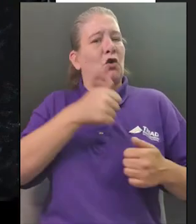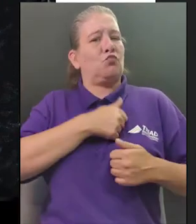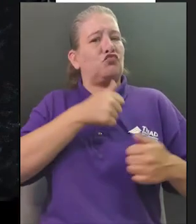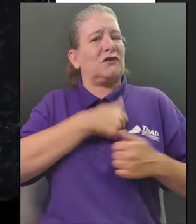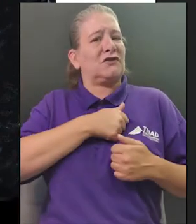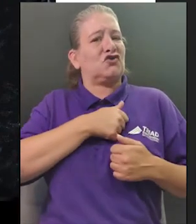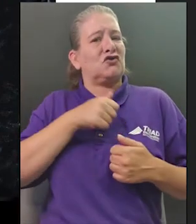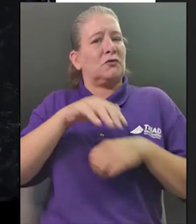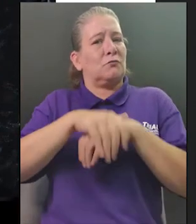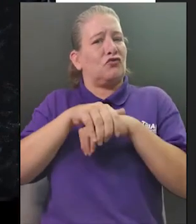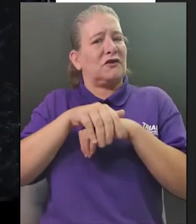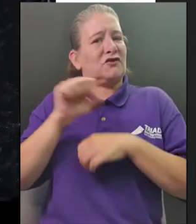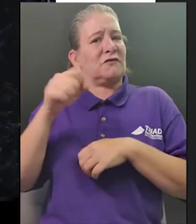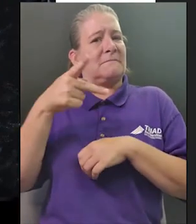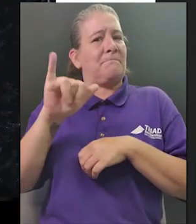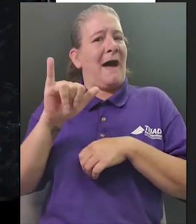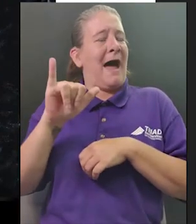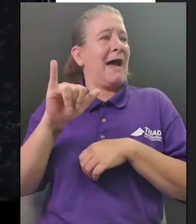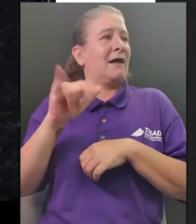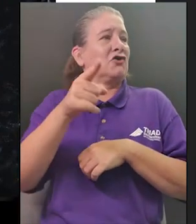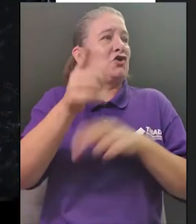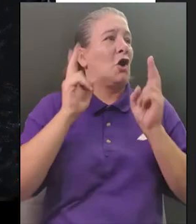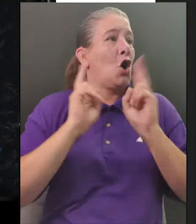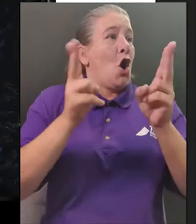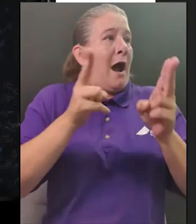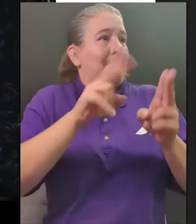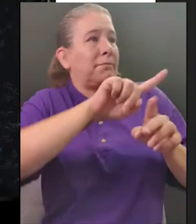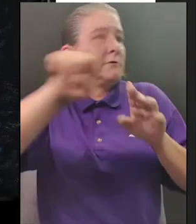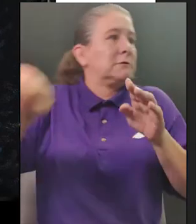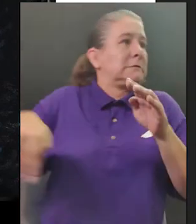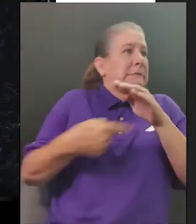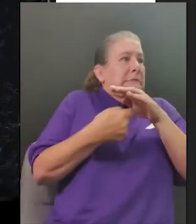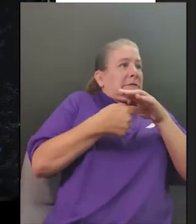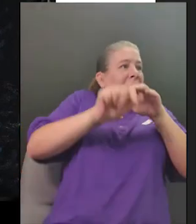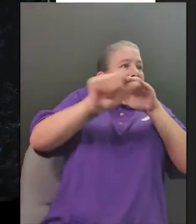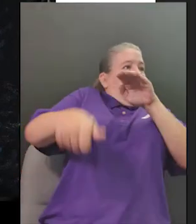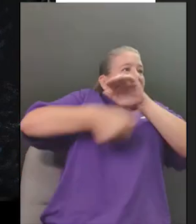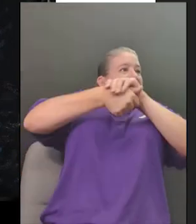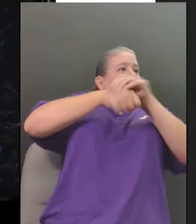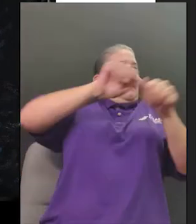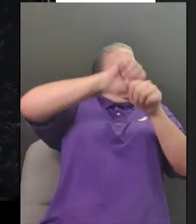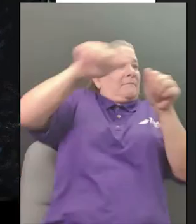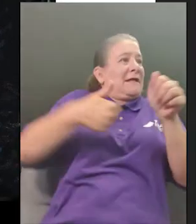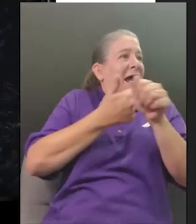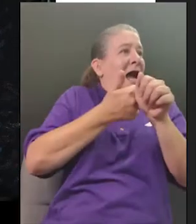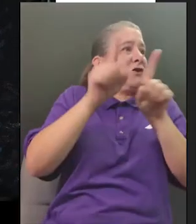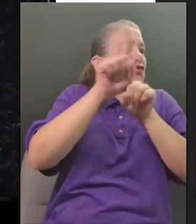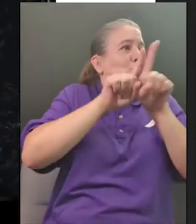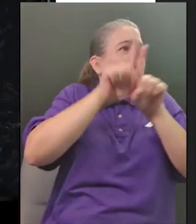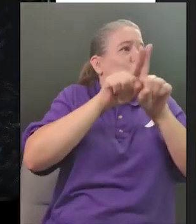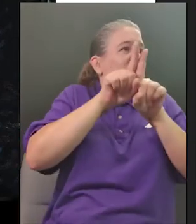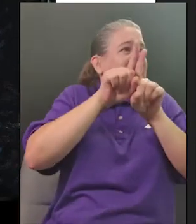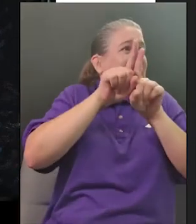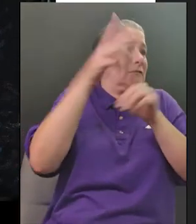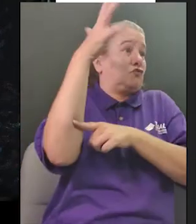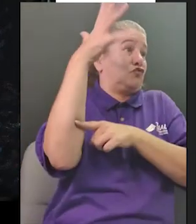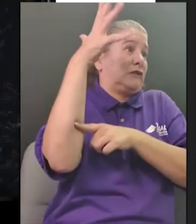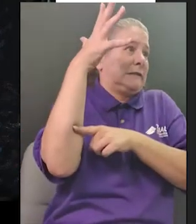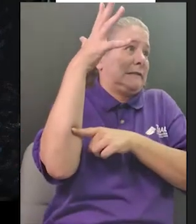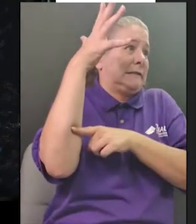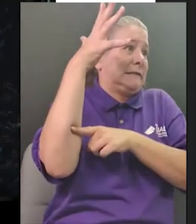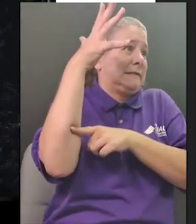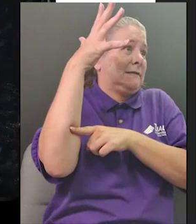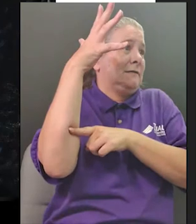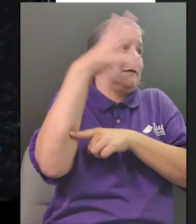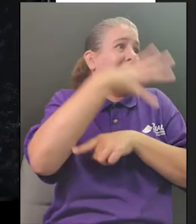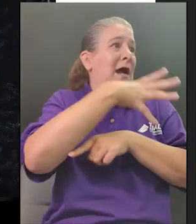slid off the saddle and grabbed star's halter quickly she turned him back to a clump of trees star stepped on a